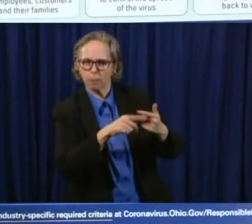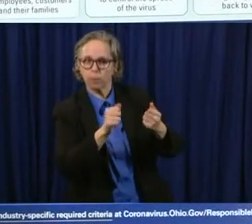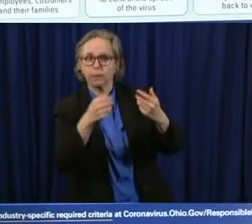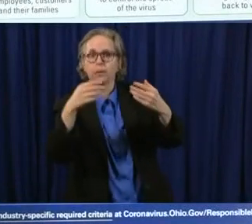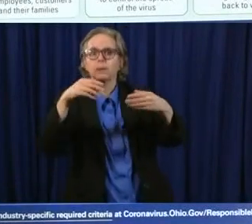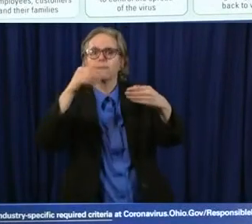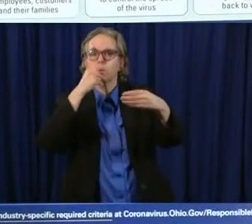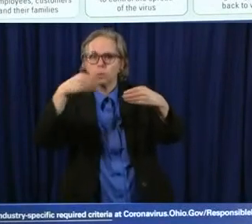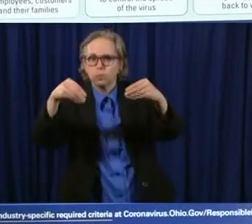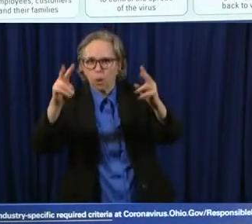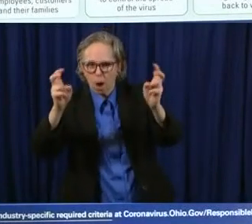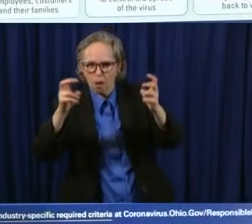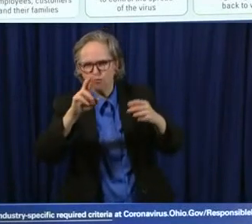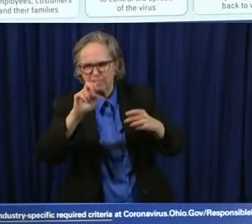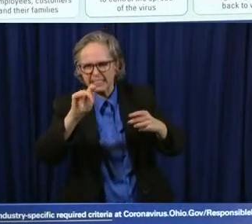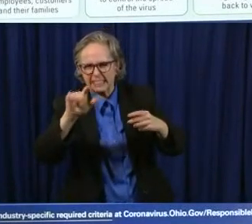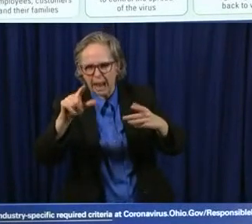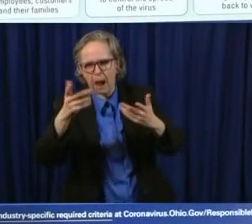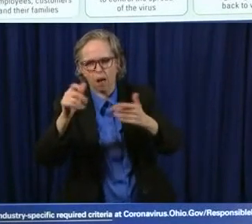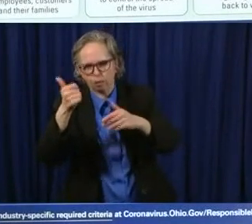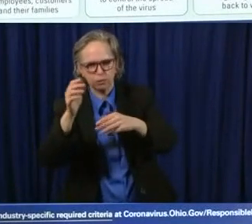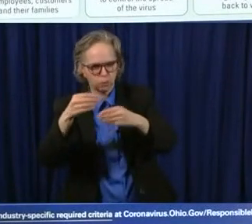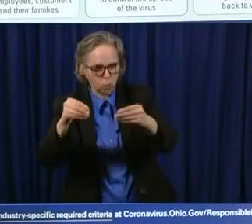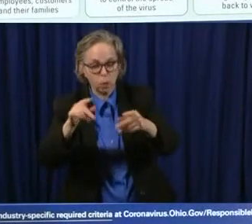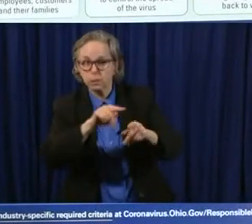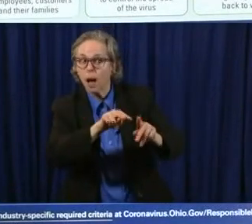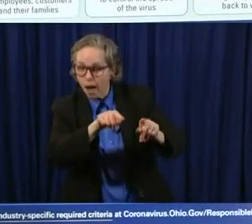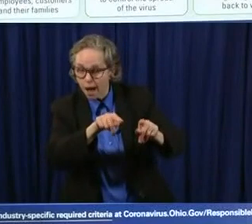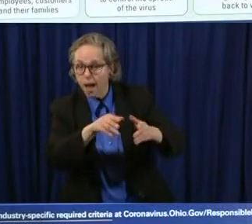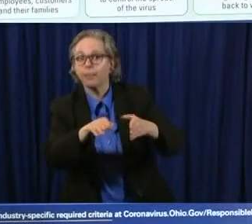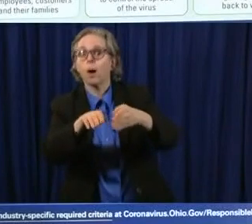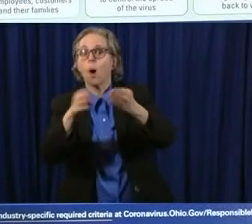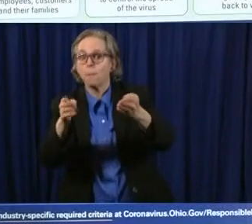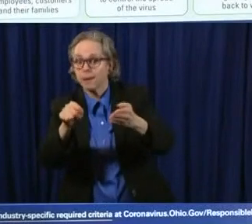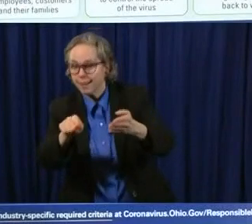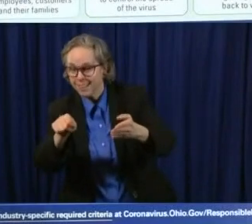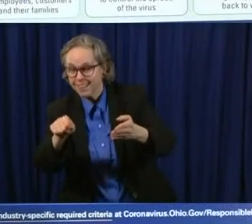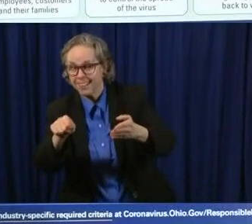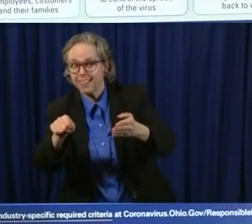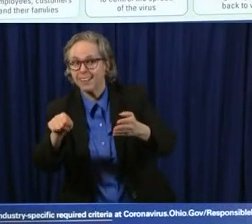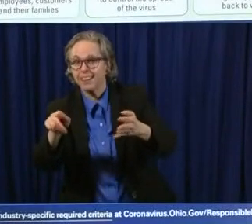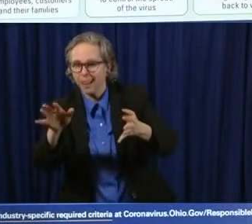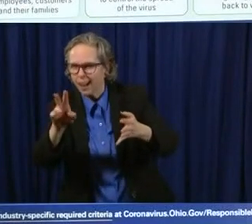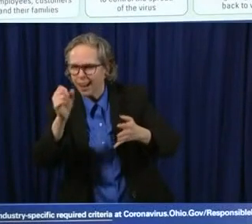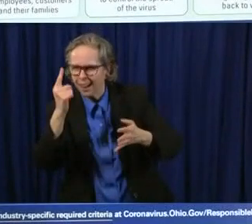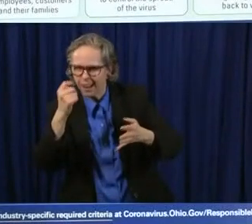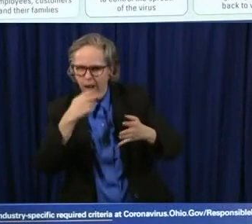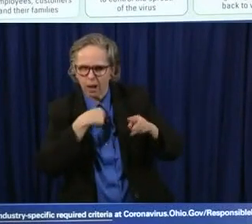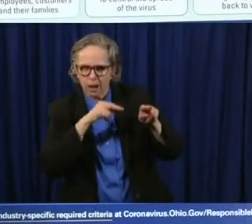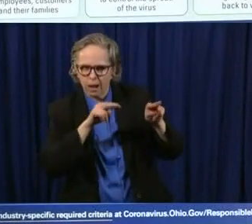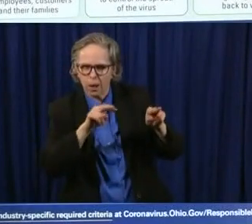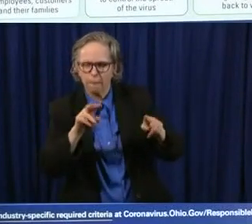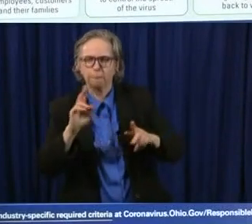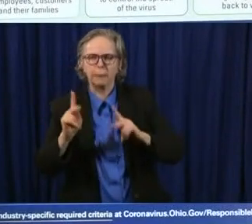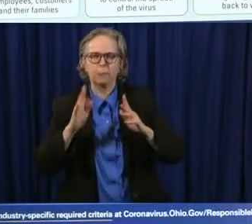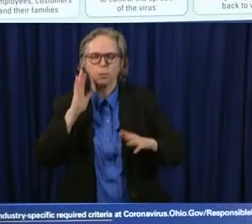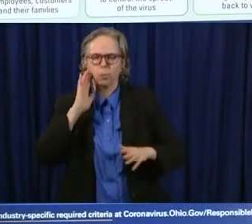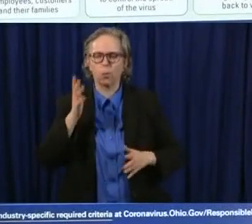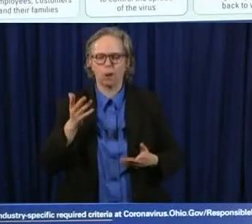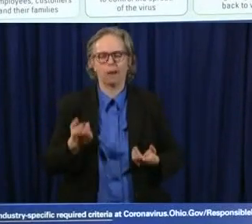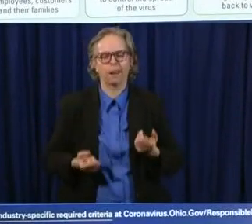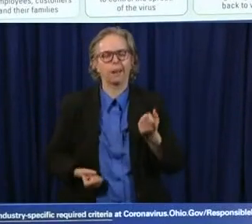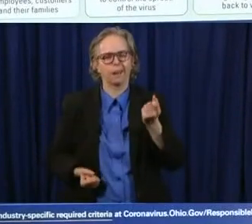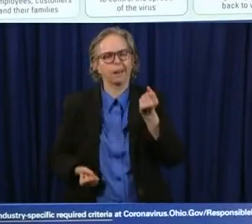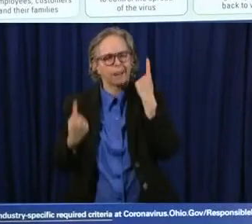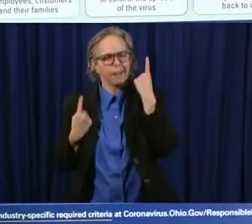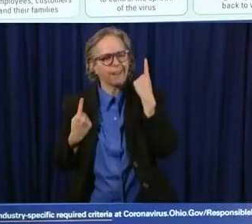you know i think that um and again i think people are beginning to really understand that when you